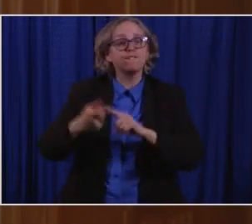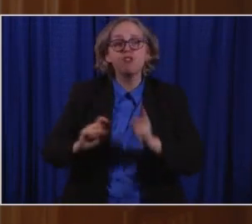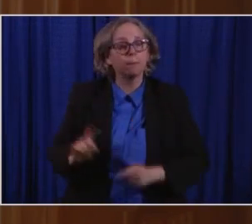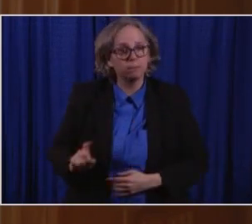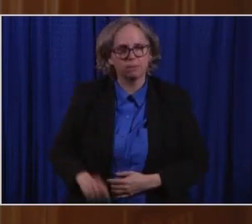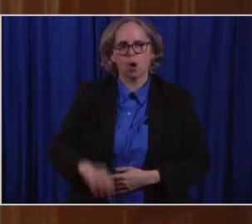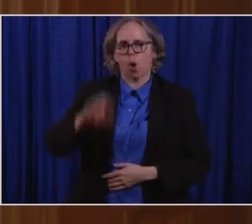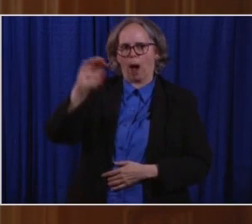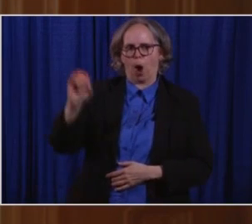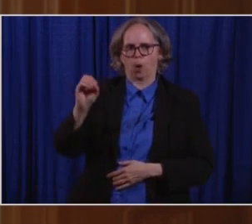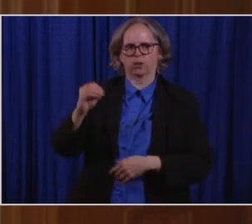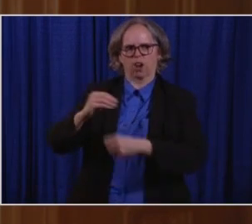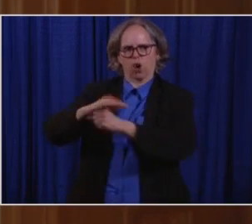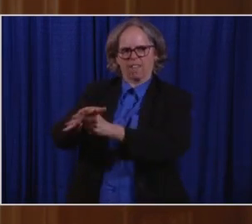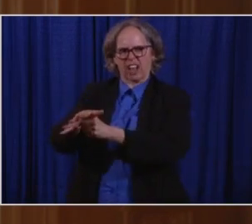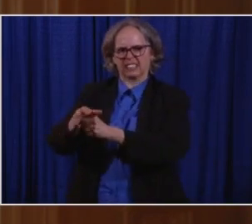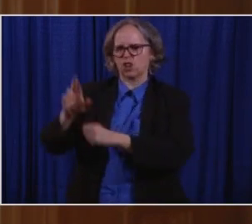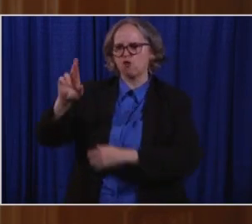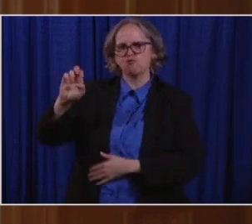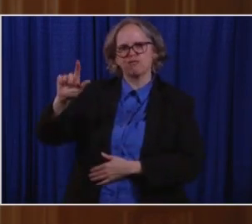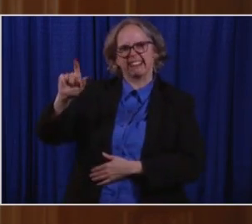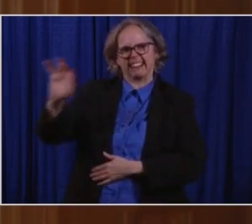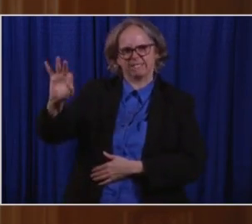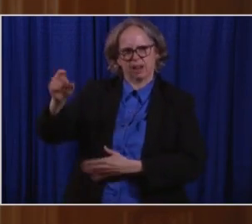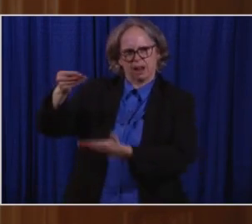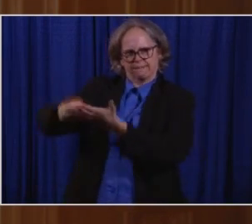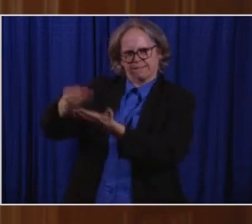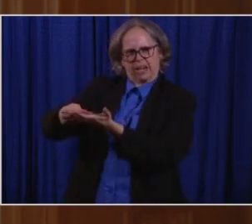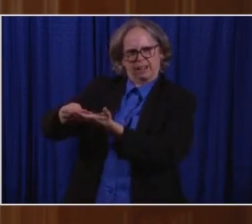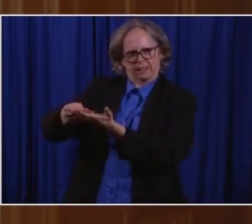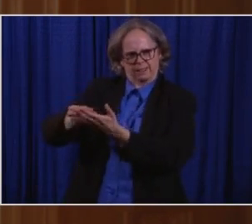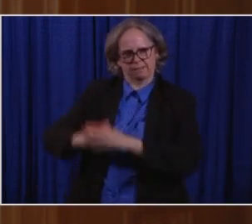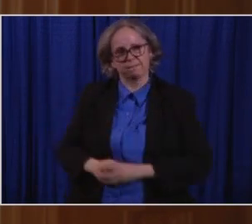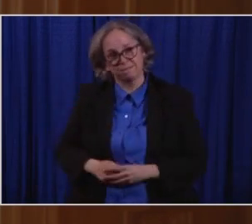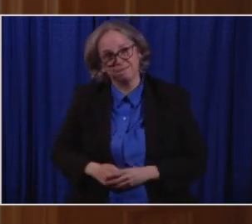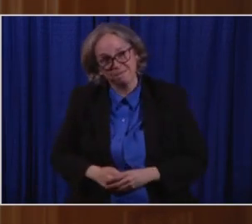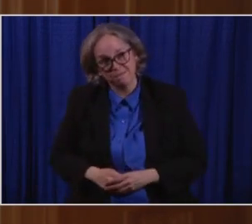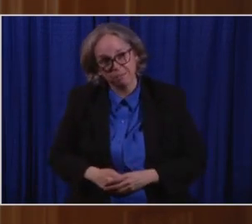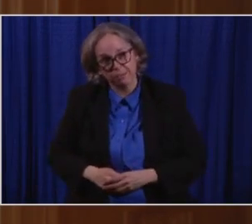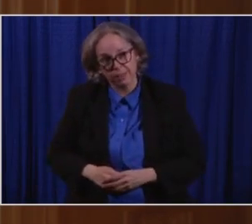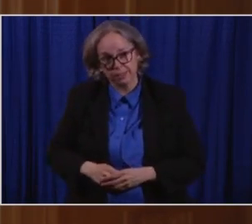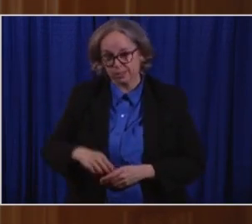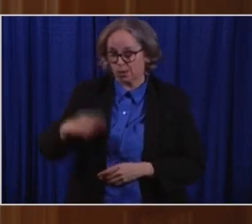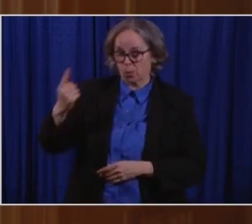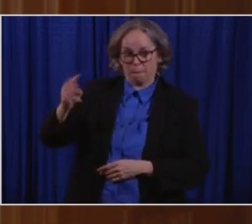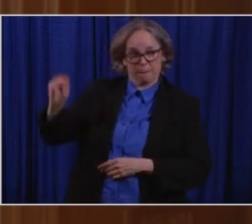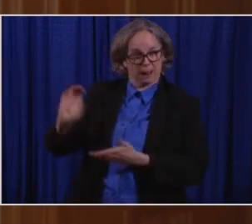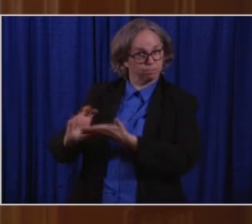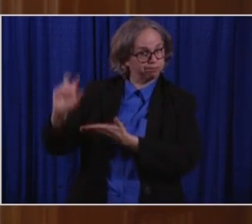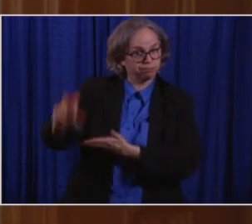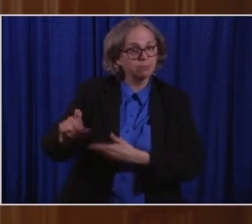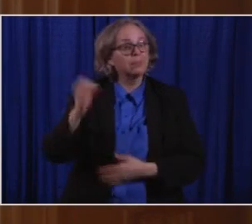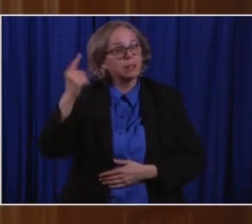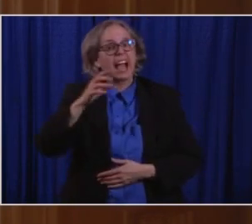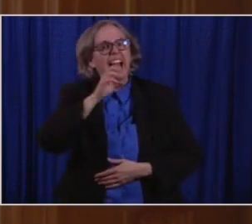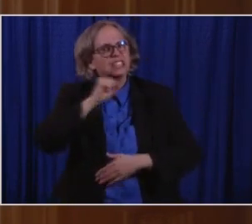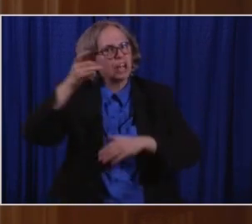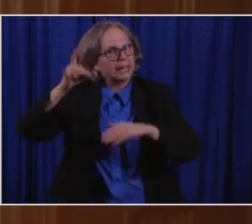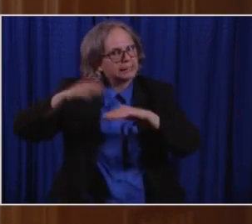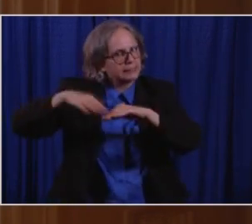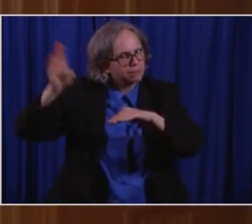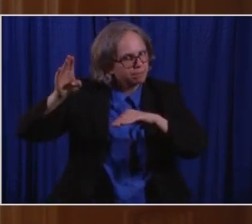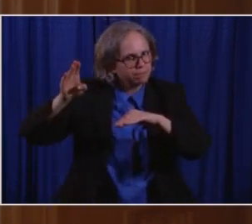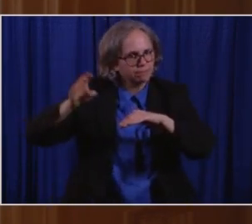win, you must be at least 18 years of age or older on the day of the drawing. You must be an Ohio resident, and you must be vaccinated before the